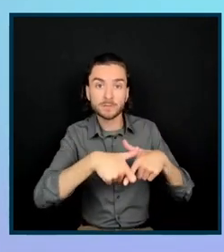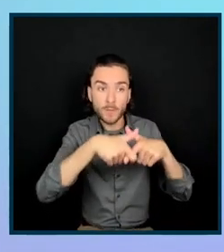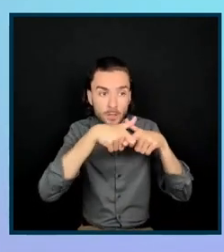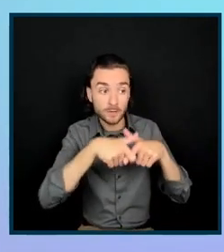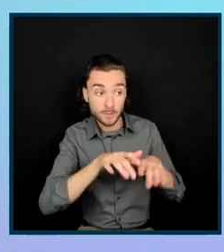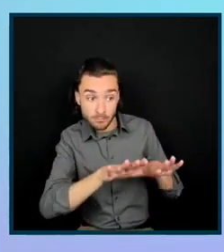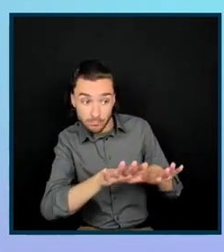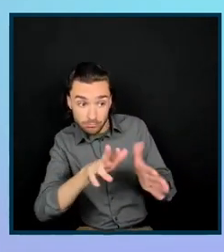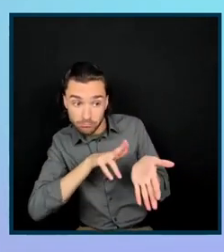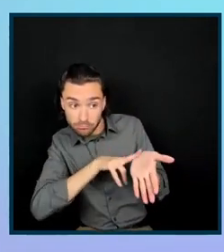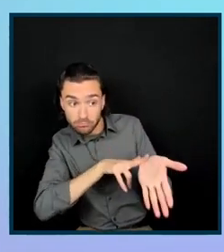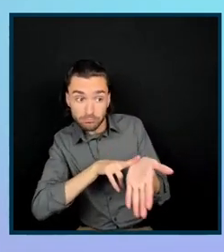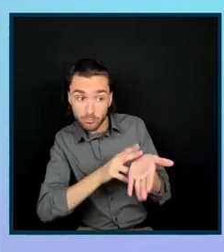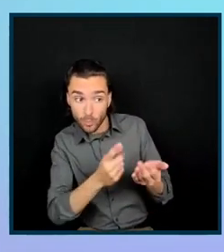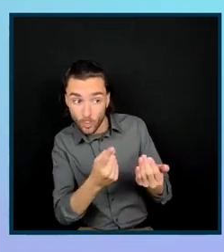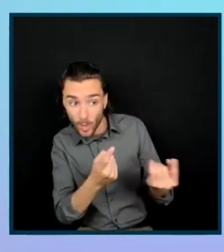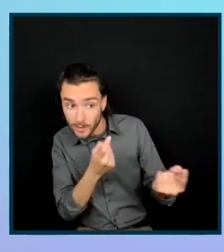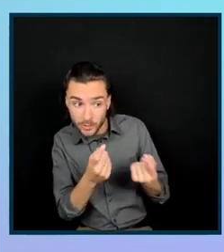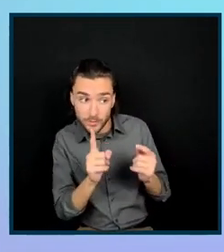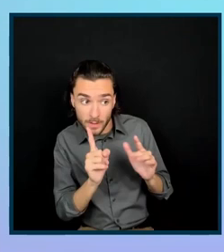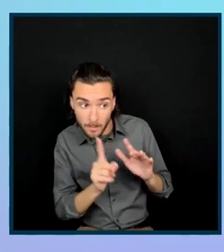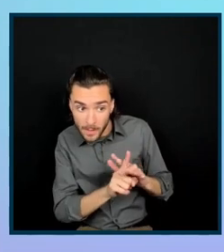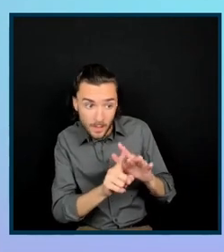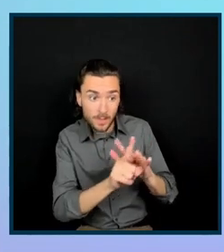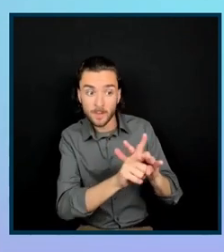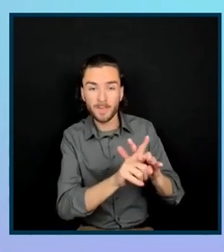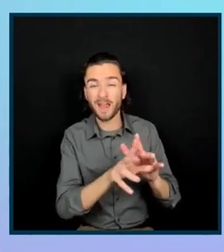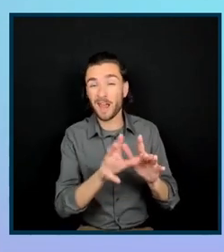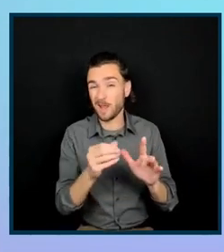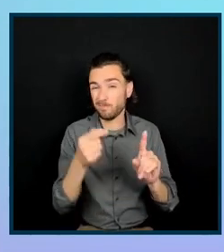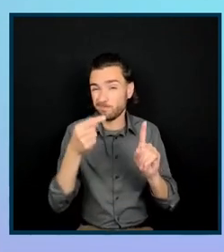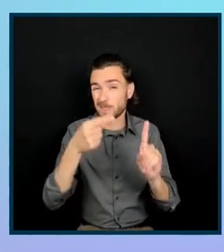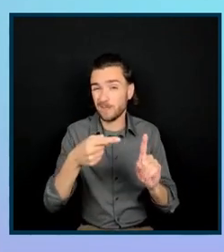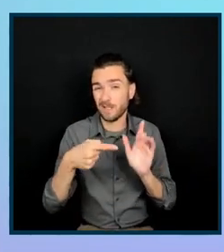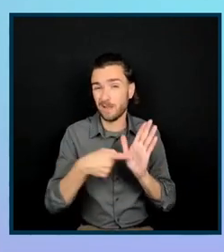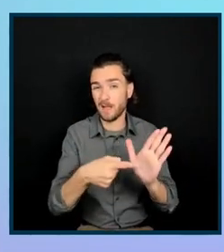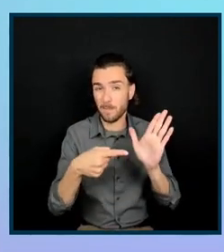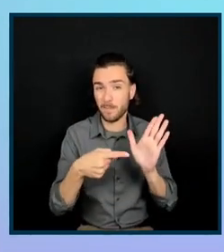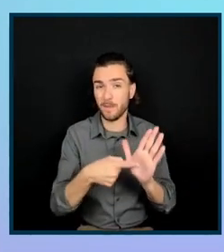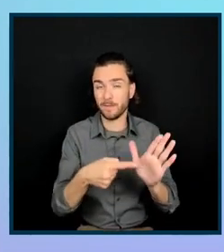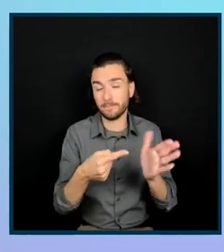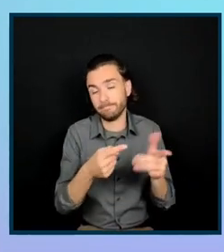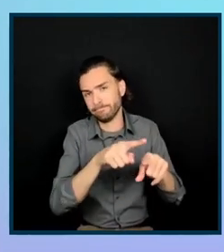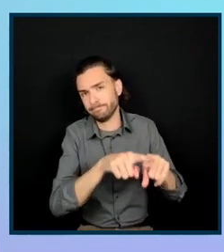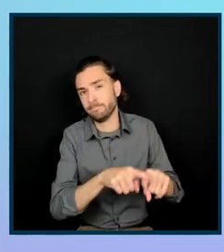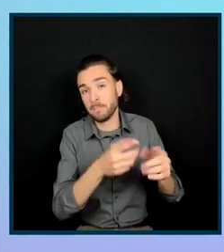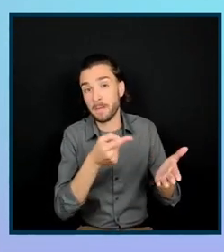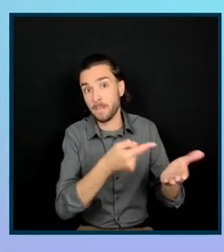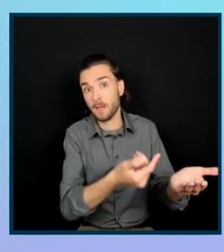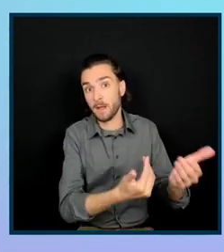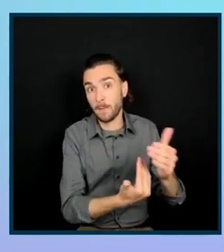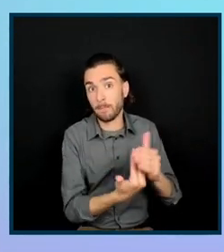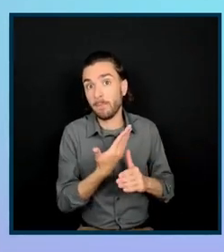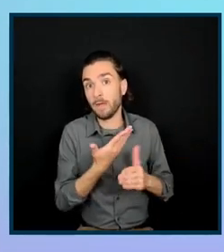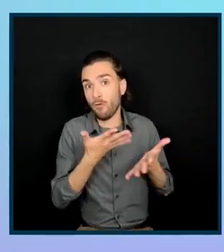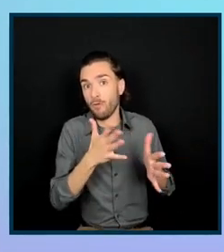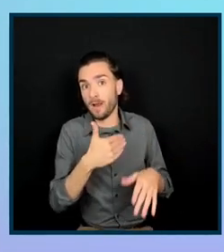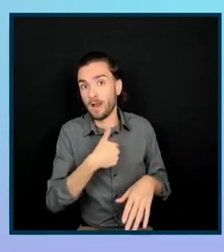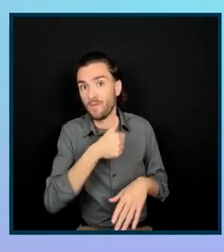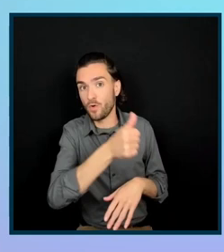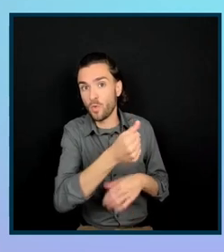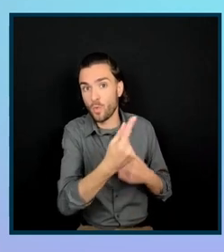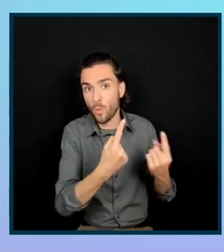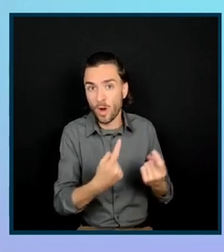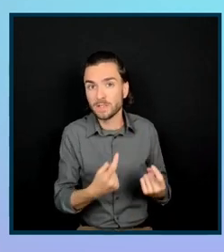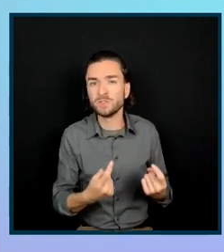you know, answer immediate questions and, you know, workshop-specific examples if they come prepared with questions already set up. So, it is